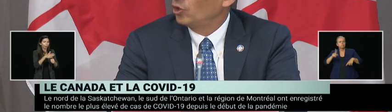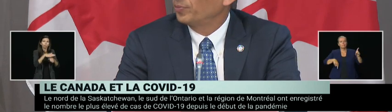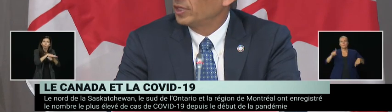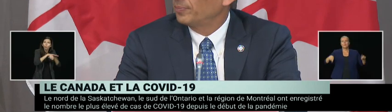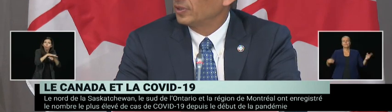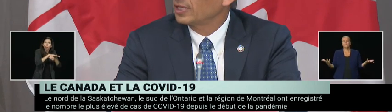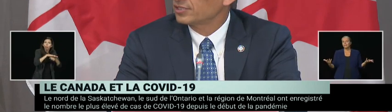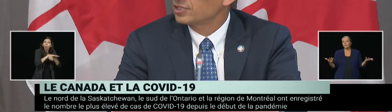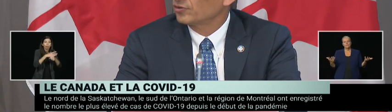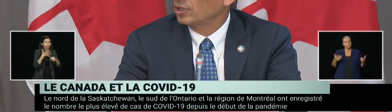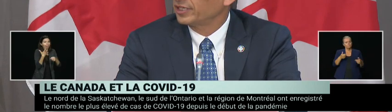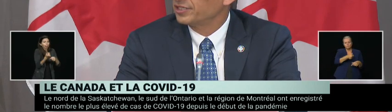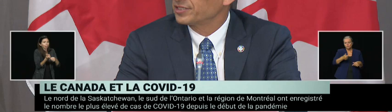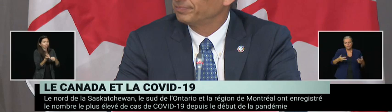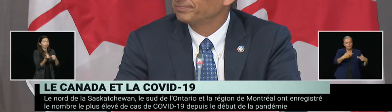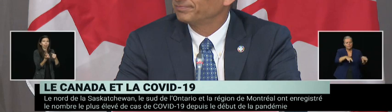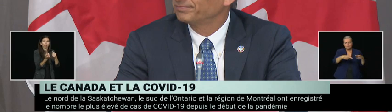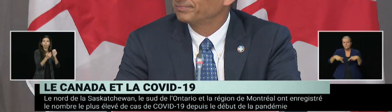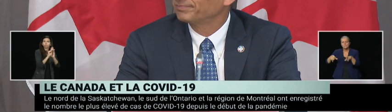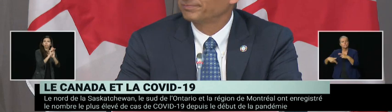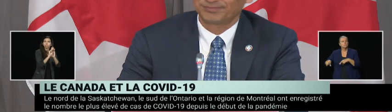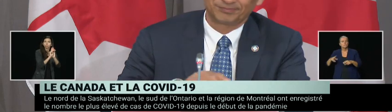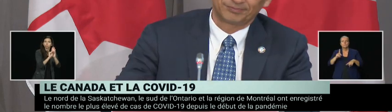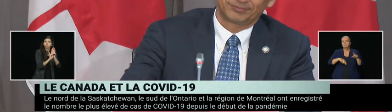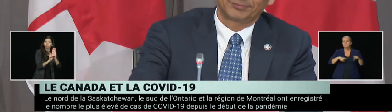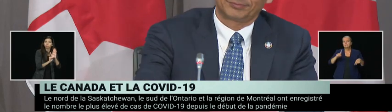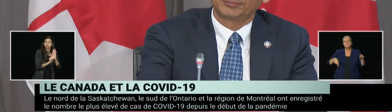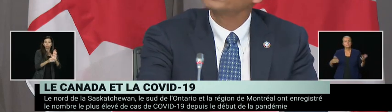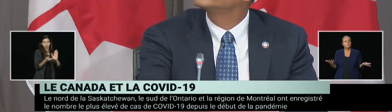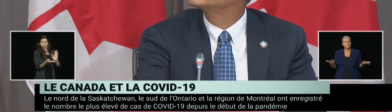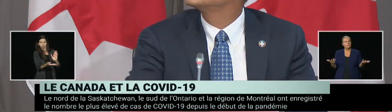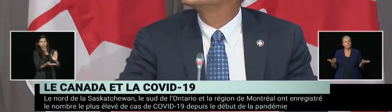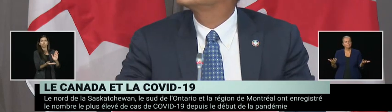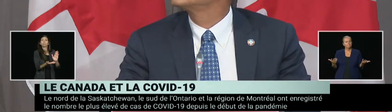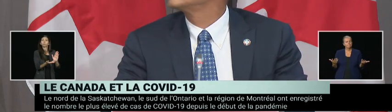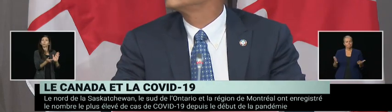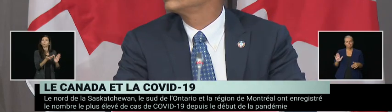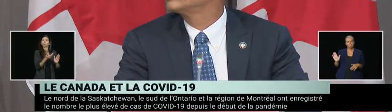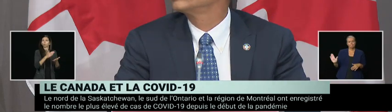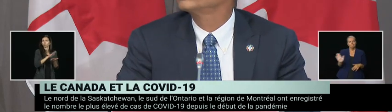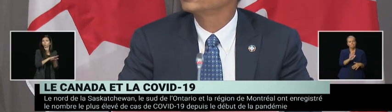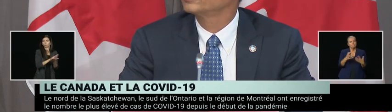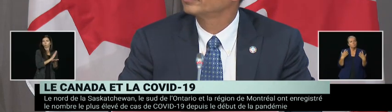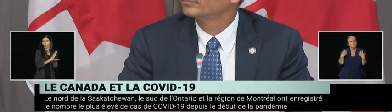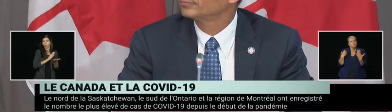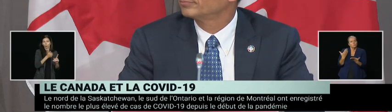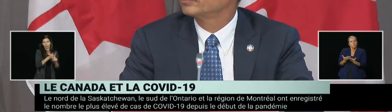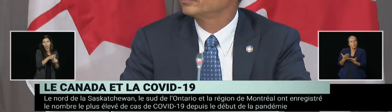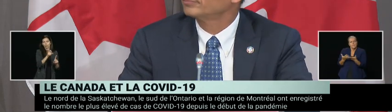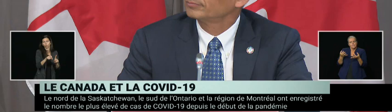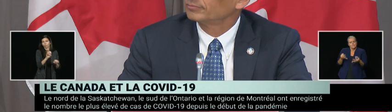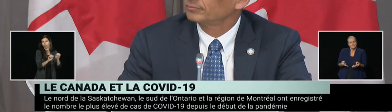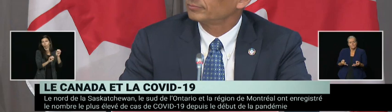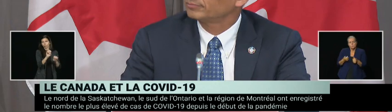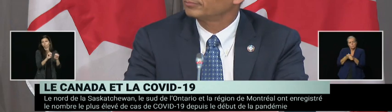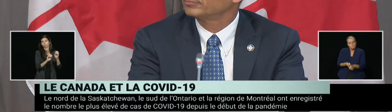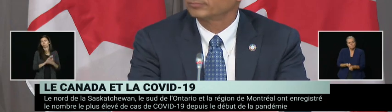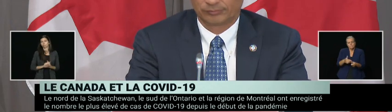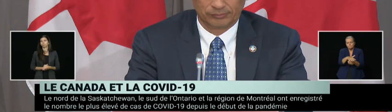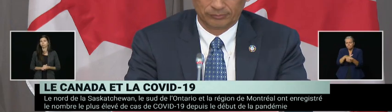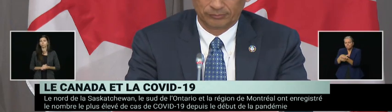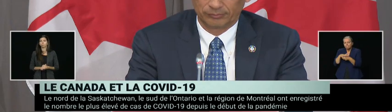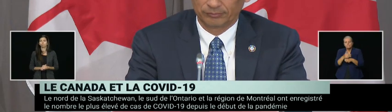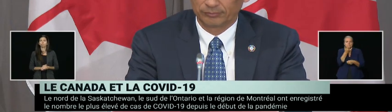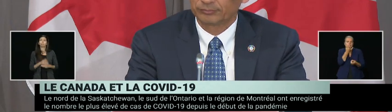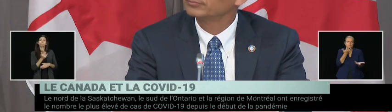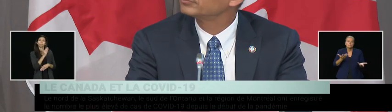what degree they open up classes for all kids. Thank you. Follow-up? I want to ask a follow-up based on now we